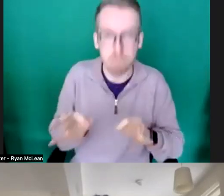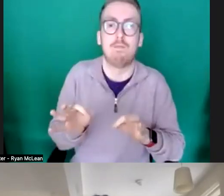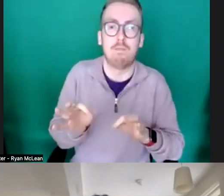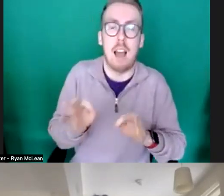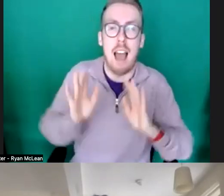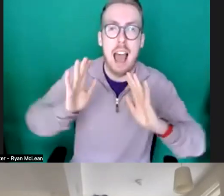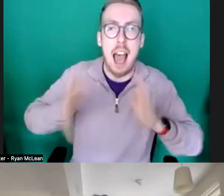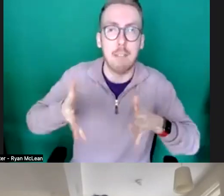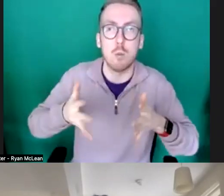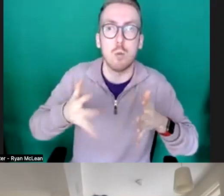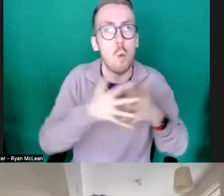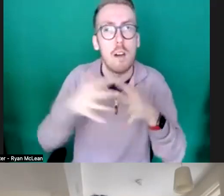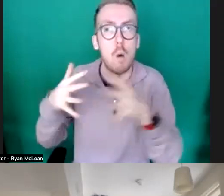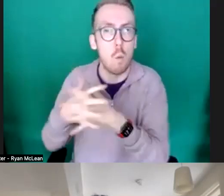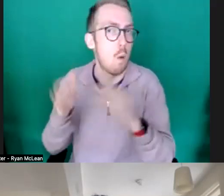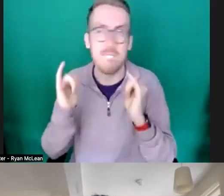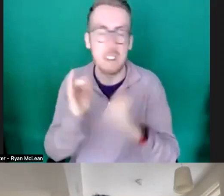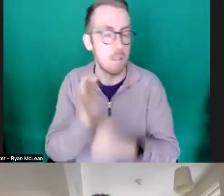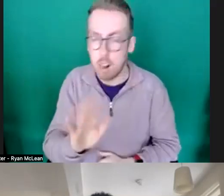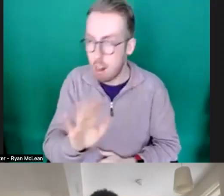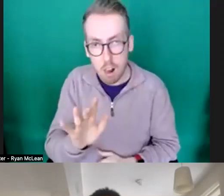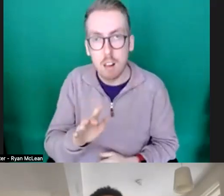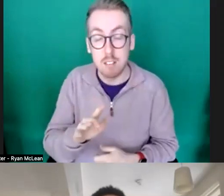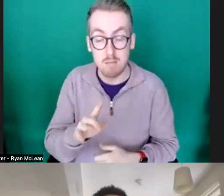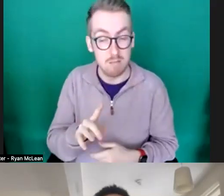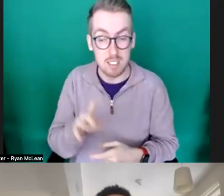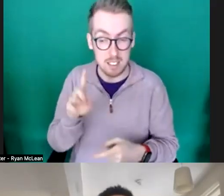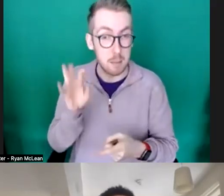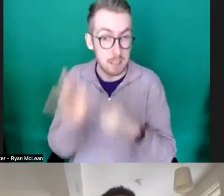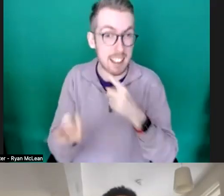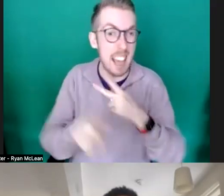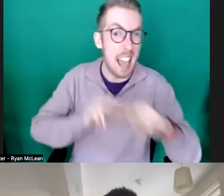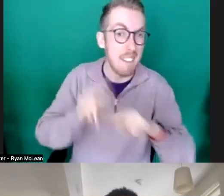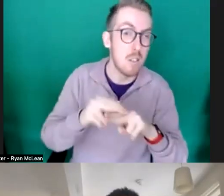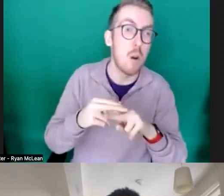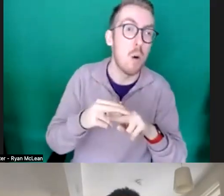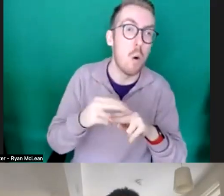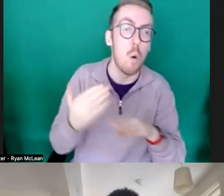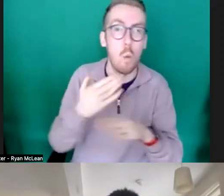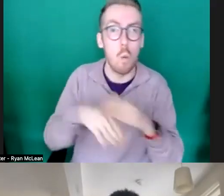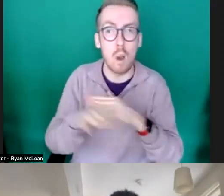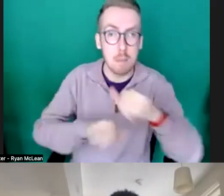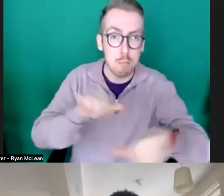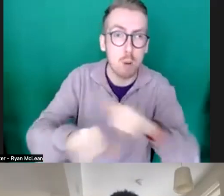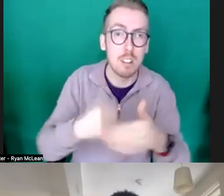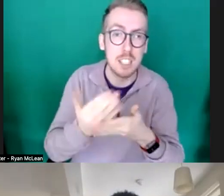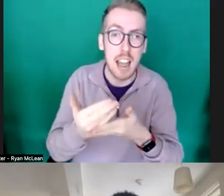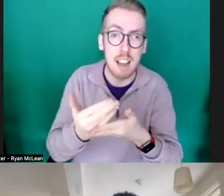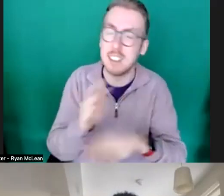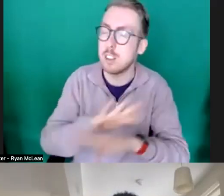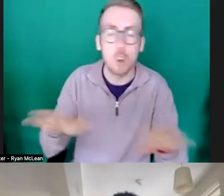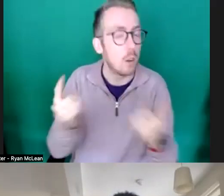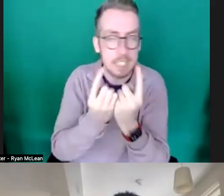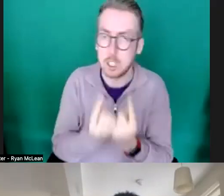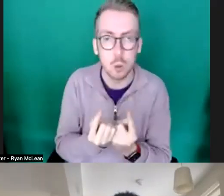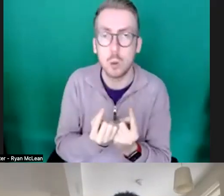a without walls festival so particularly for work in progress sharings that's not really an issue um and we would usually find